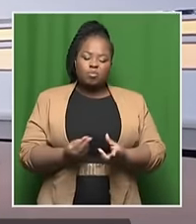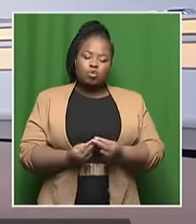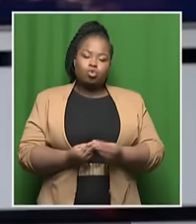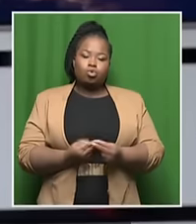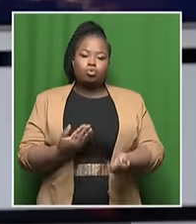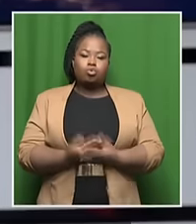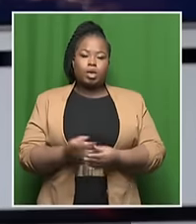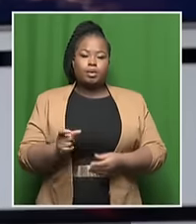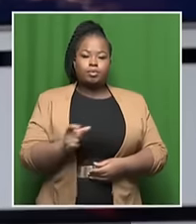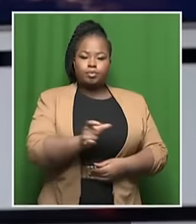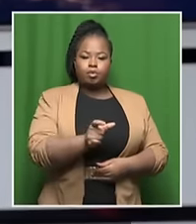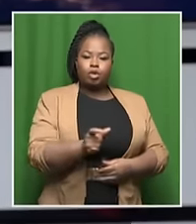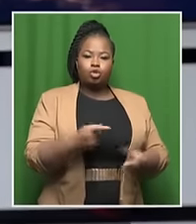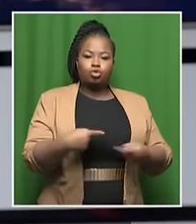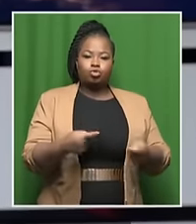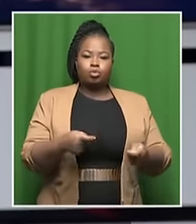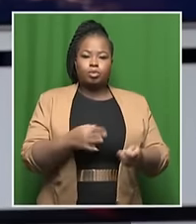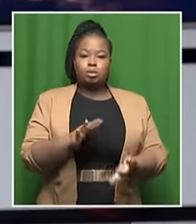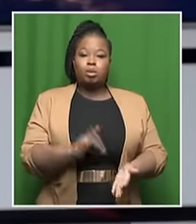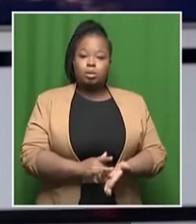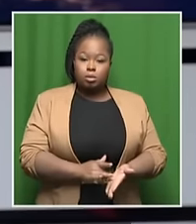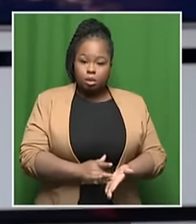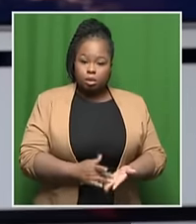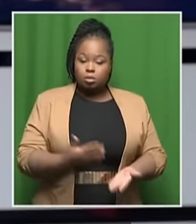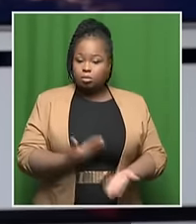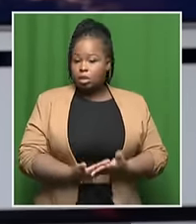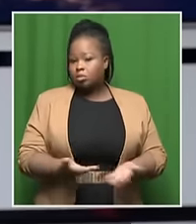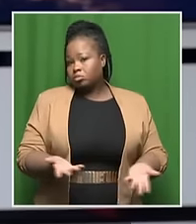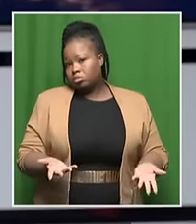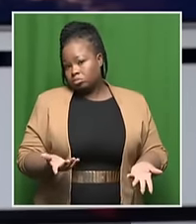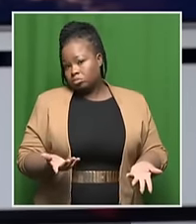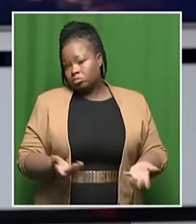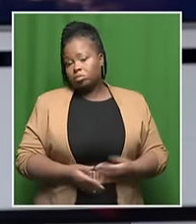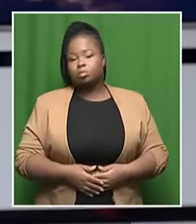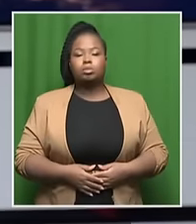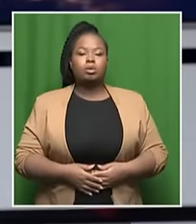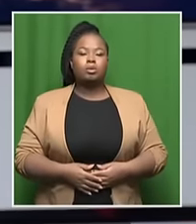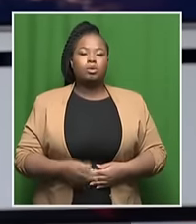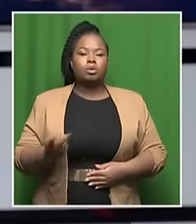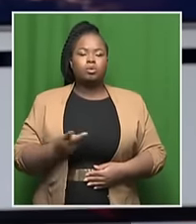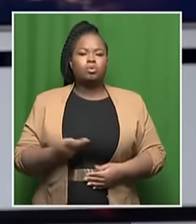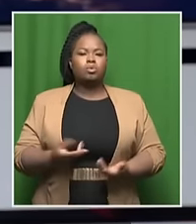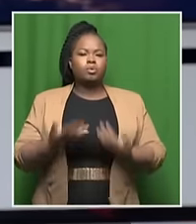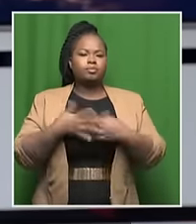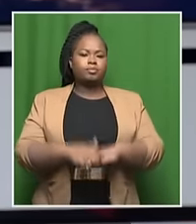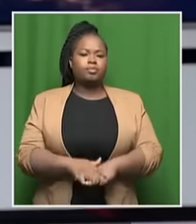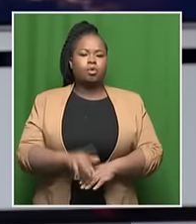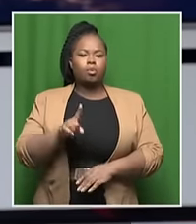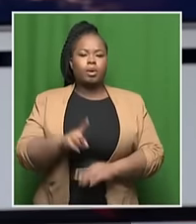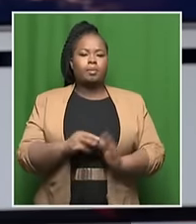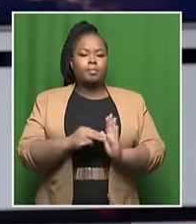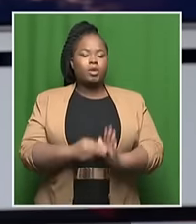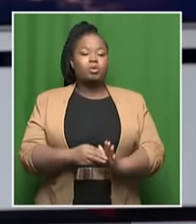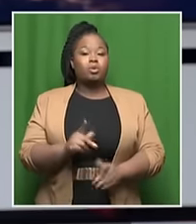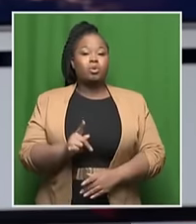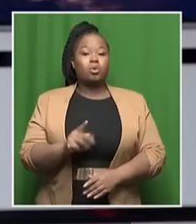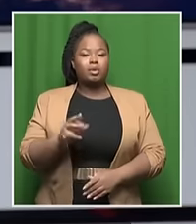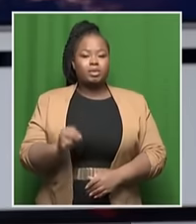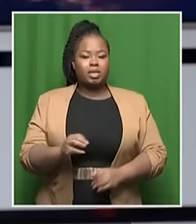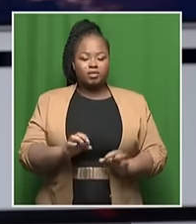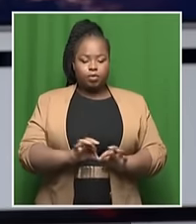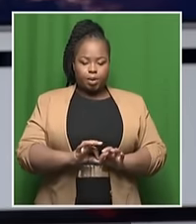install in a retail shopping center, for example. We've implemented about a million kilometers of pipeline